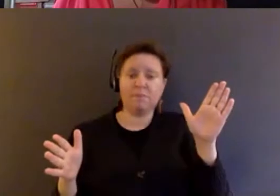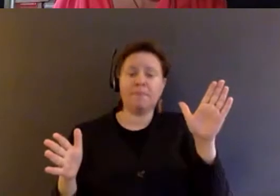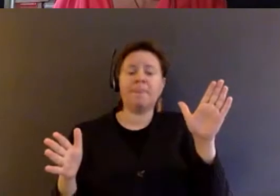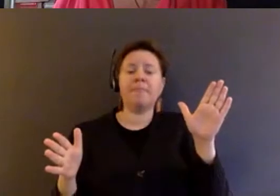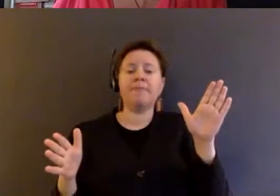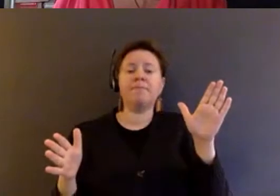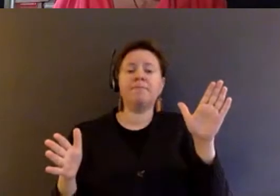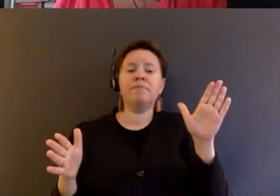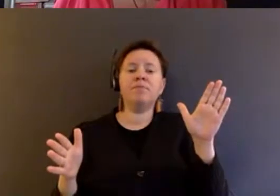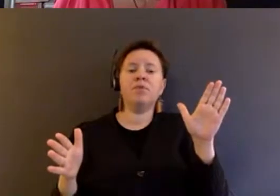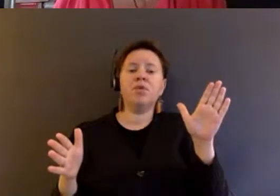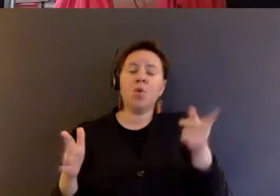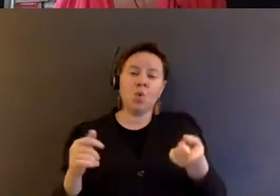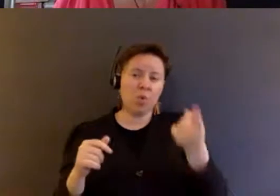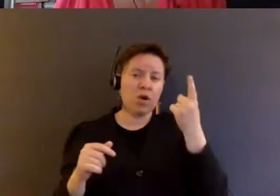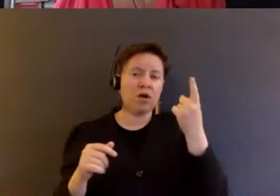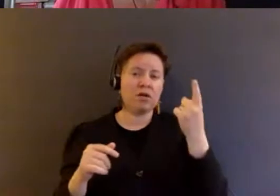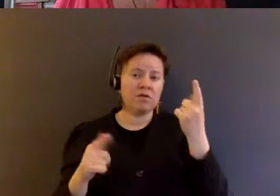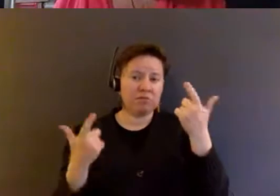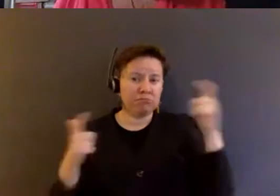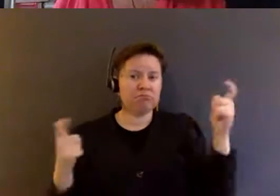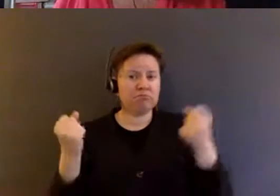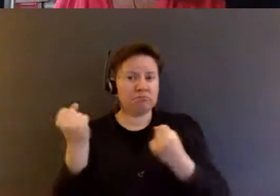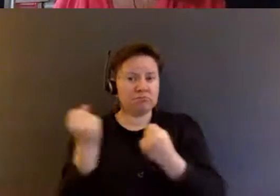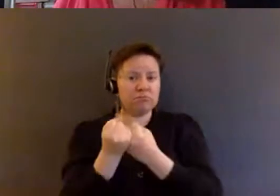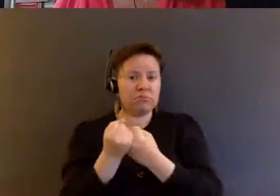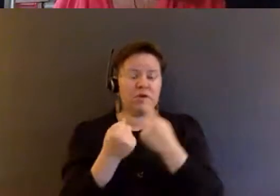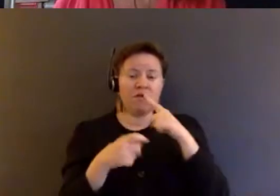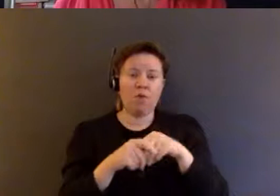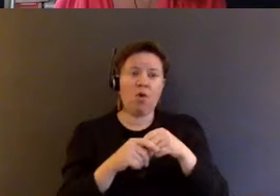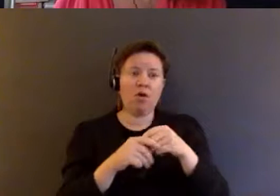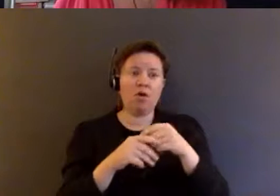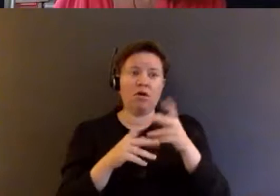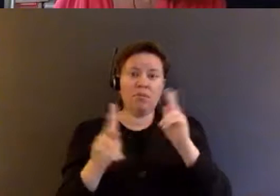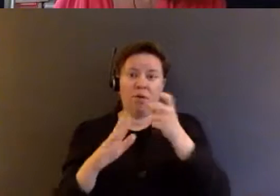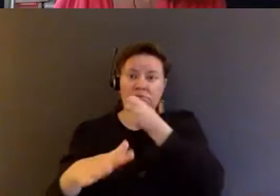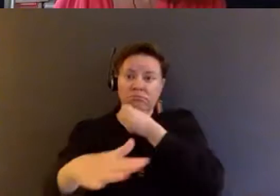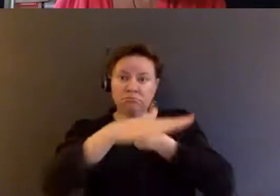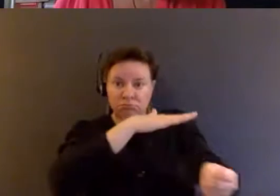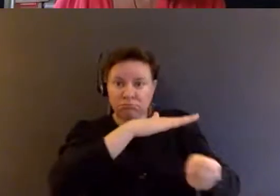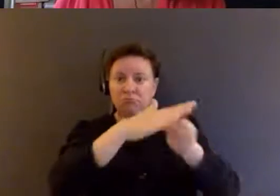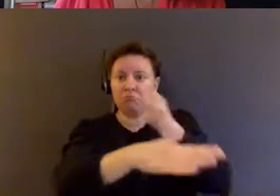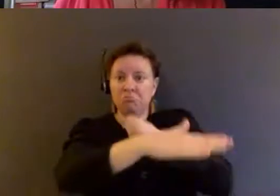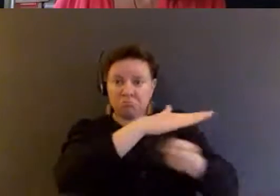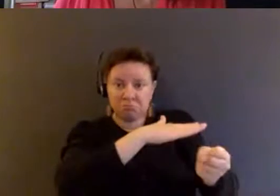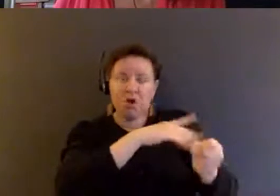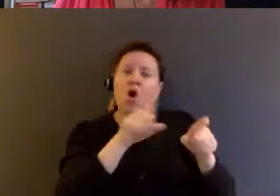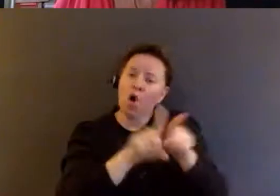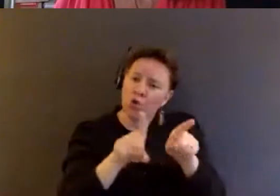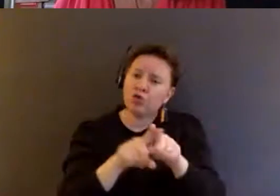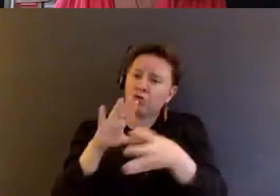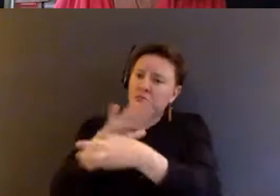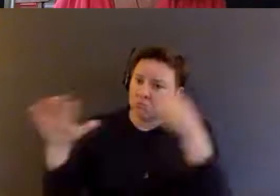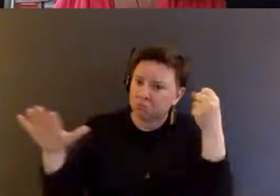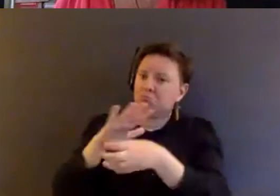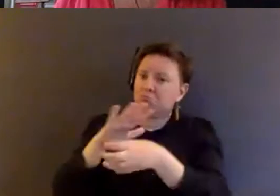one of the major proponents for institutionalization, and also actually deinstitutionalization, are parents